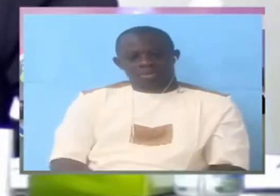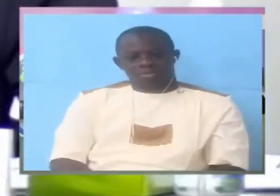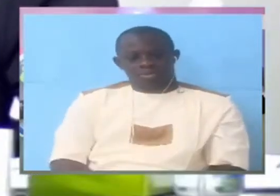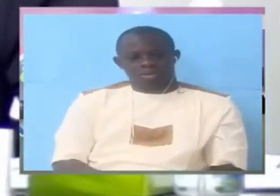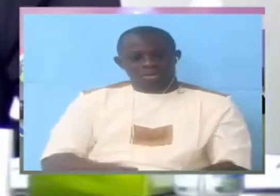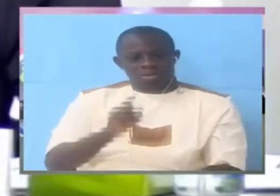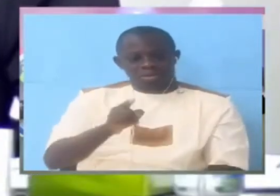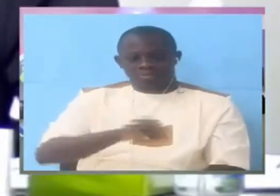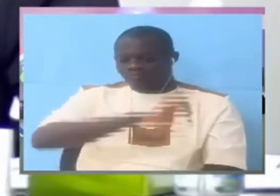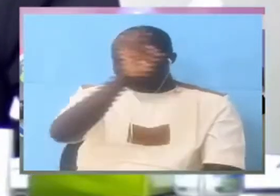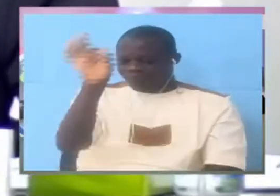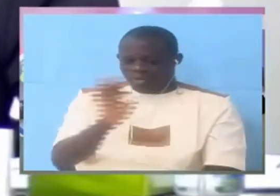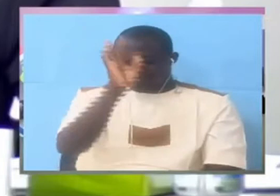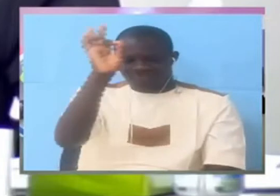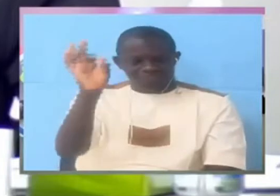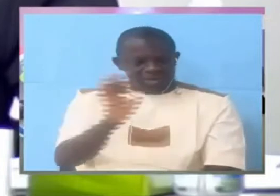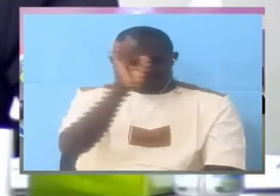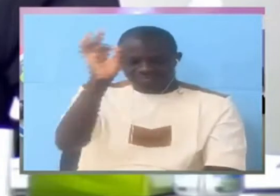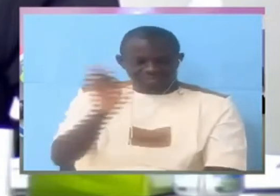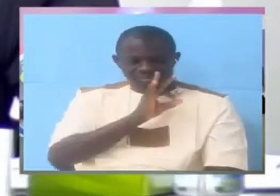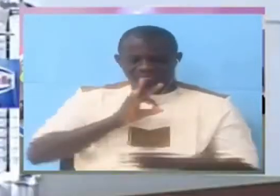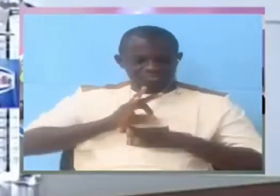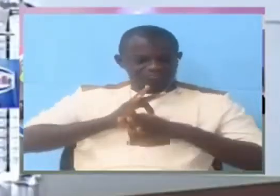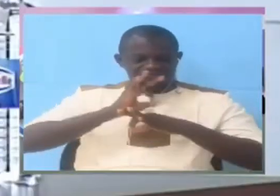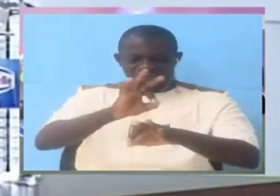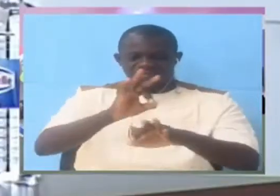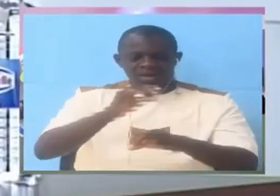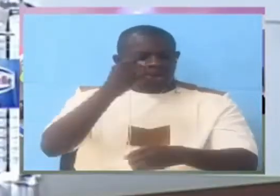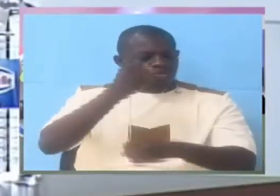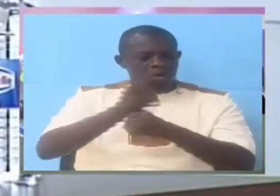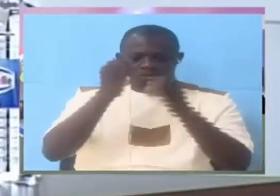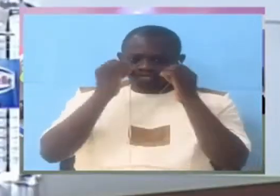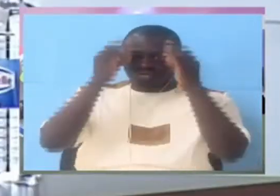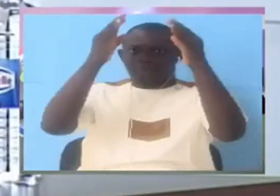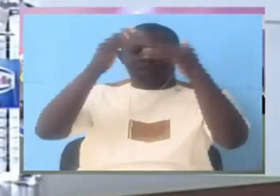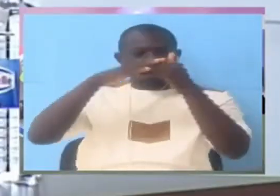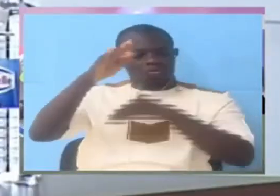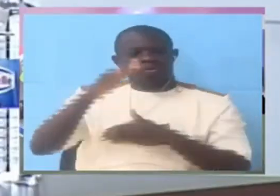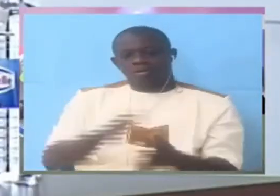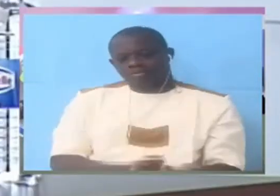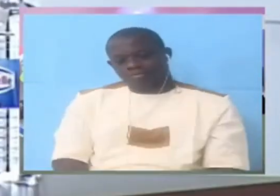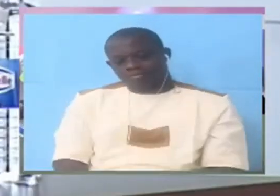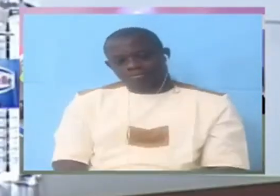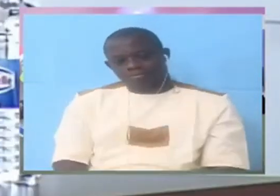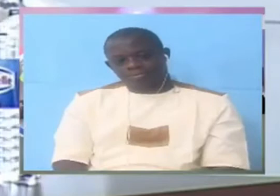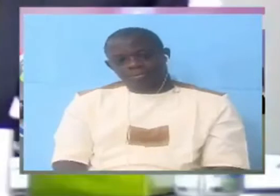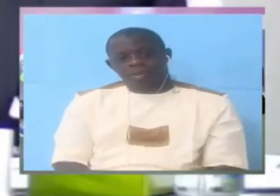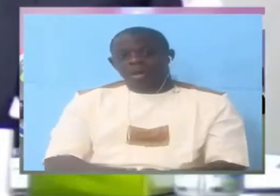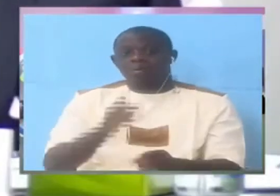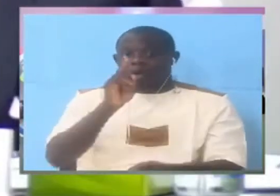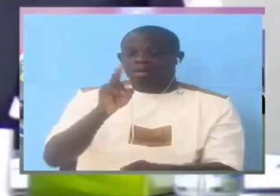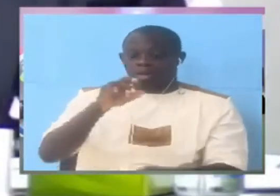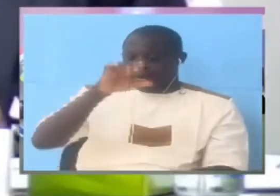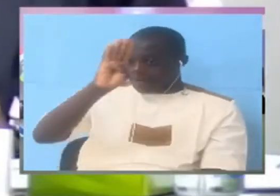really really interesting and then really shocking i know what about the ademina for a word but but shamba